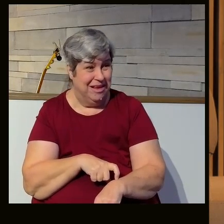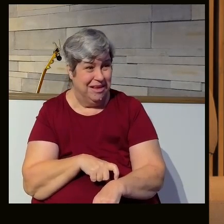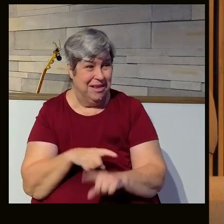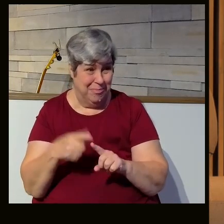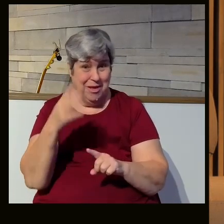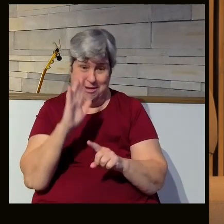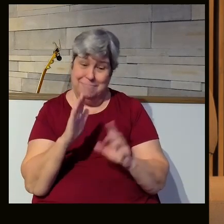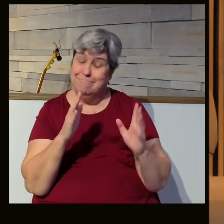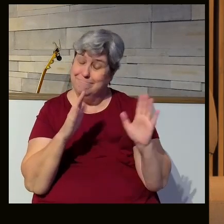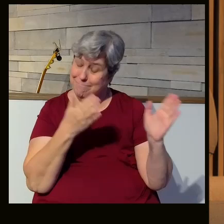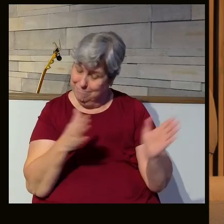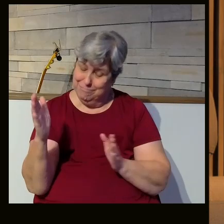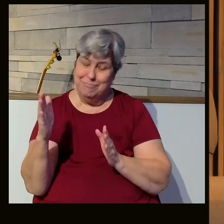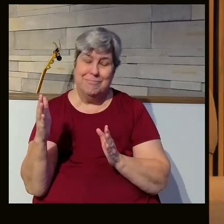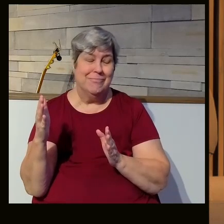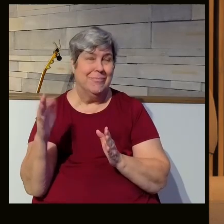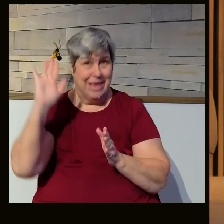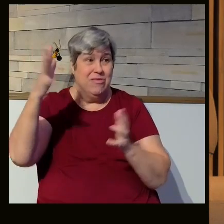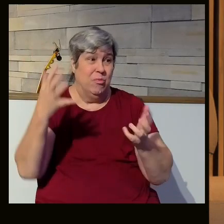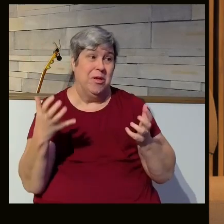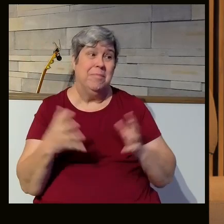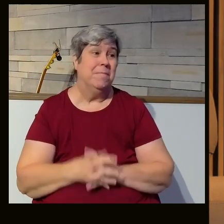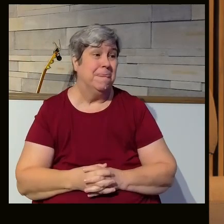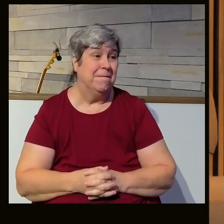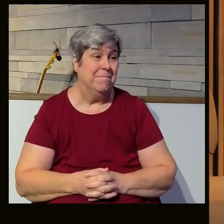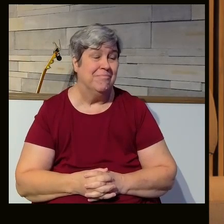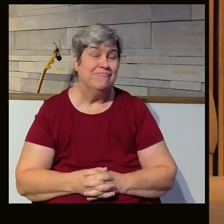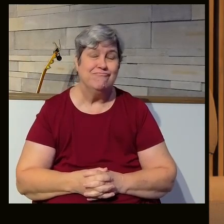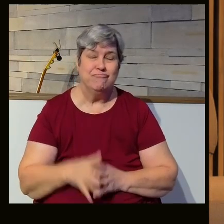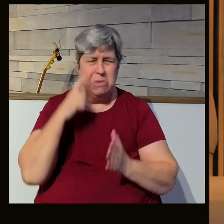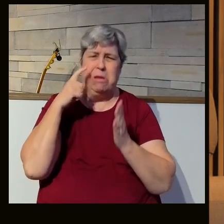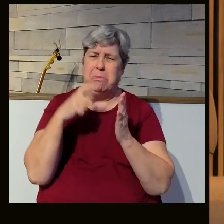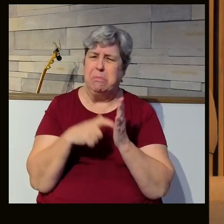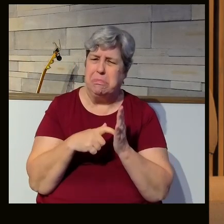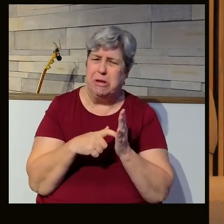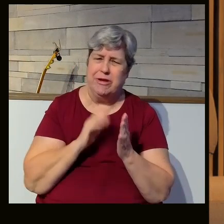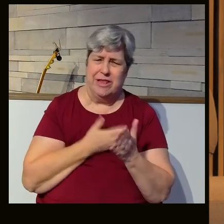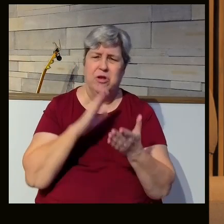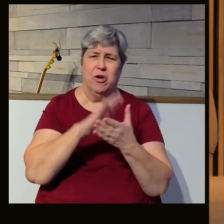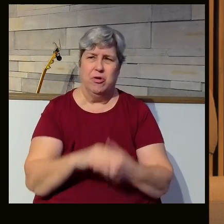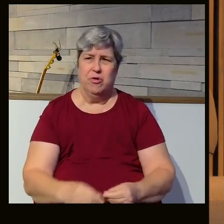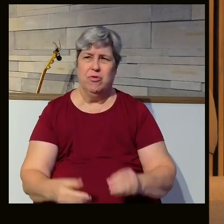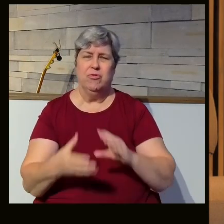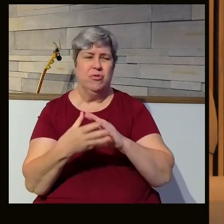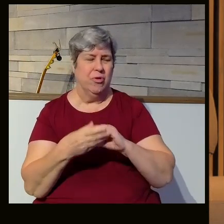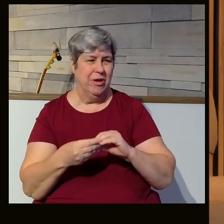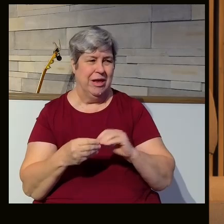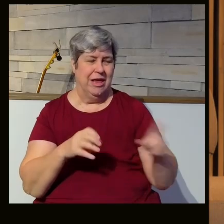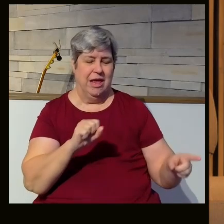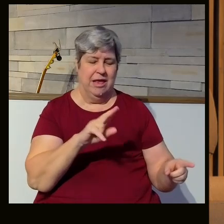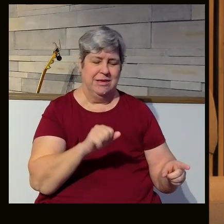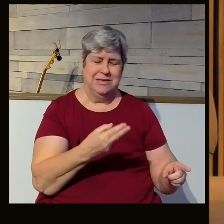But God did it that way. God's will. Now, have you noticed that in our story, Sarah